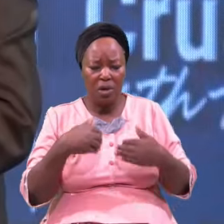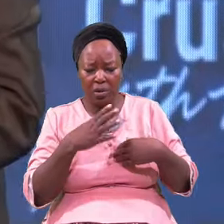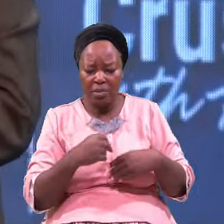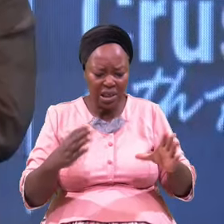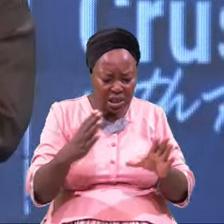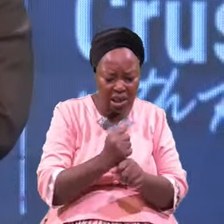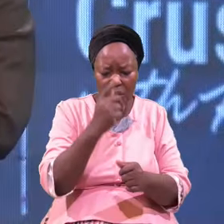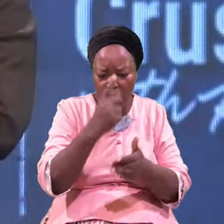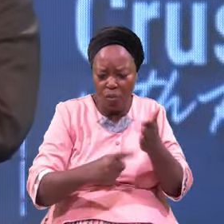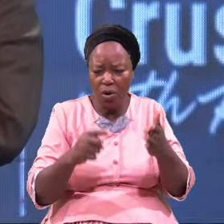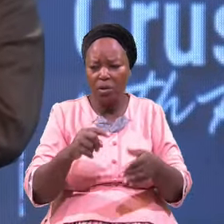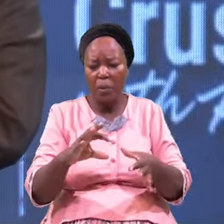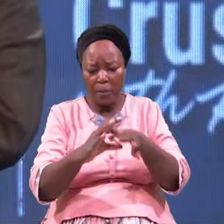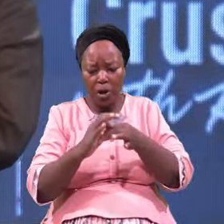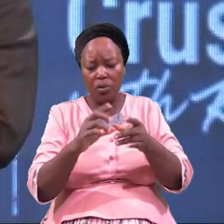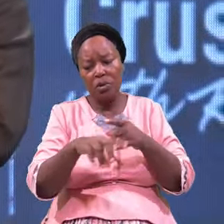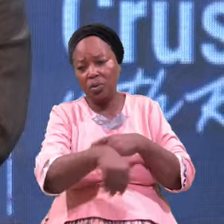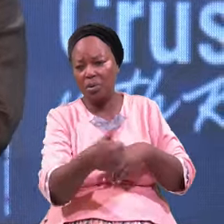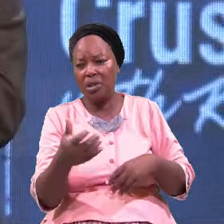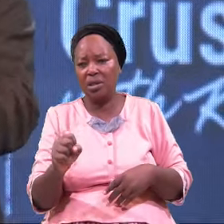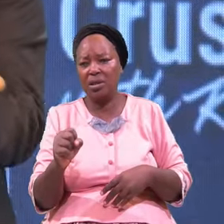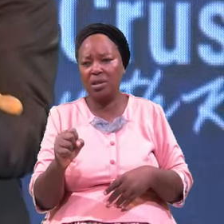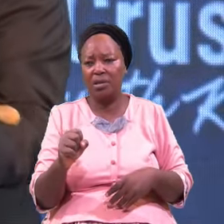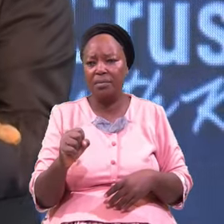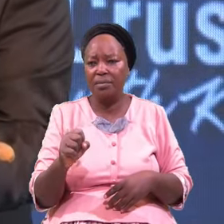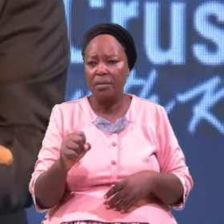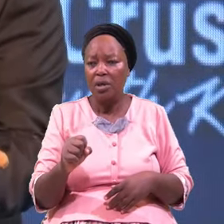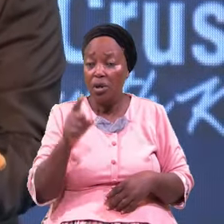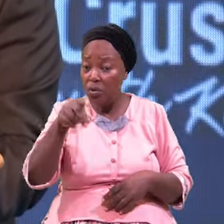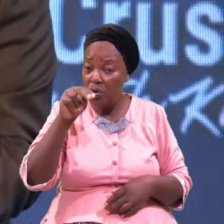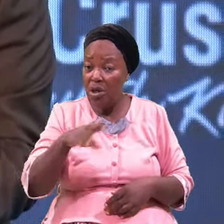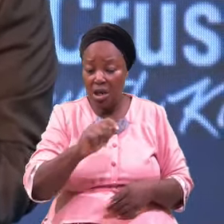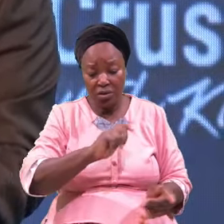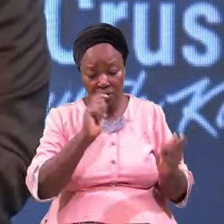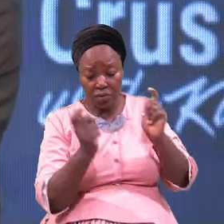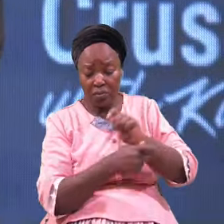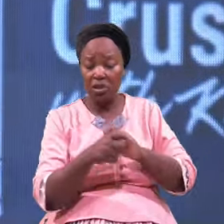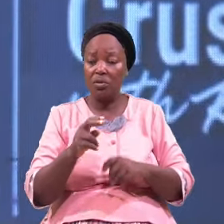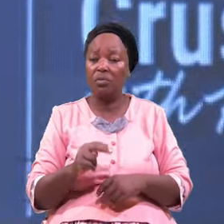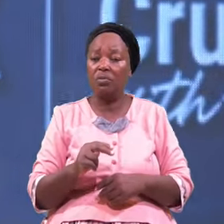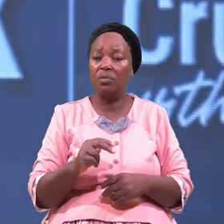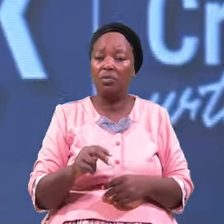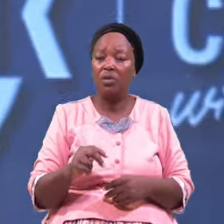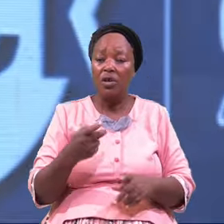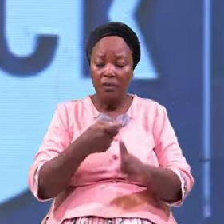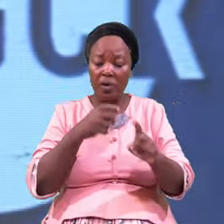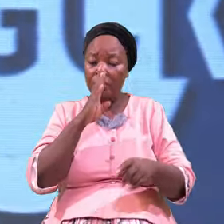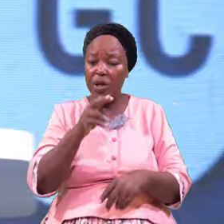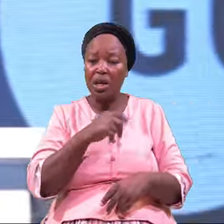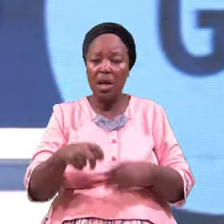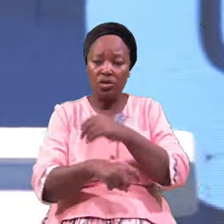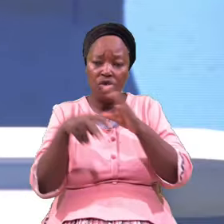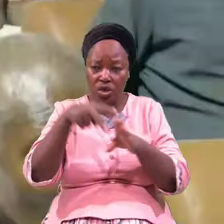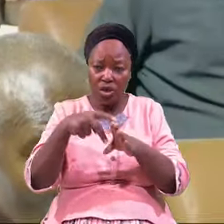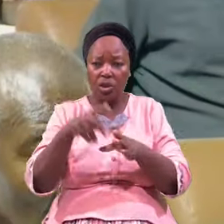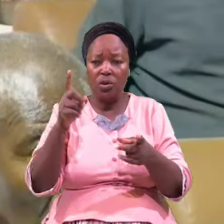Belongs To Others You Need A Transformation From Being A Cheat To